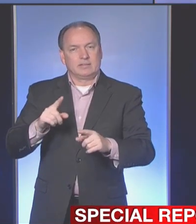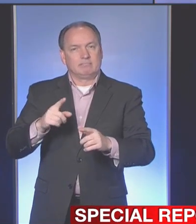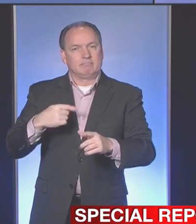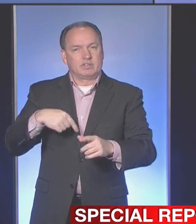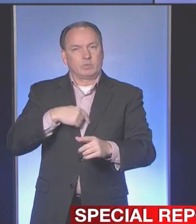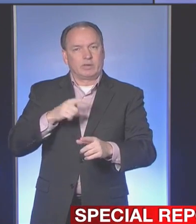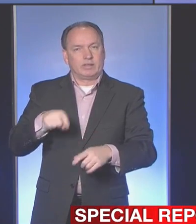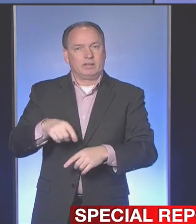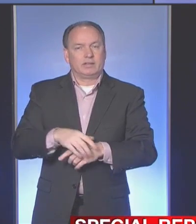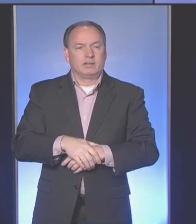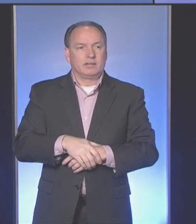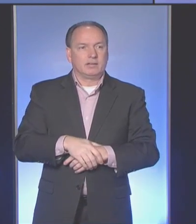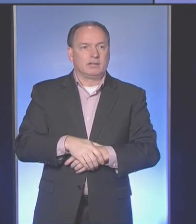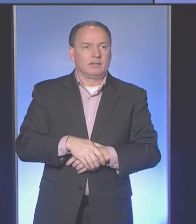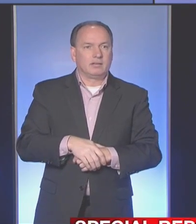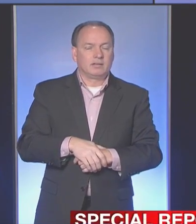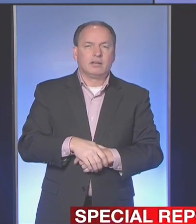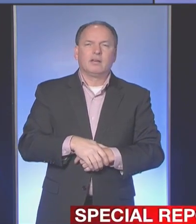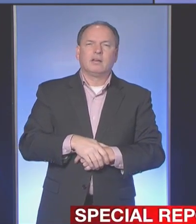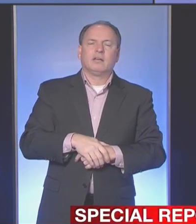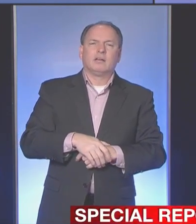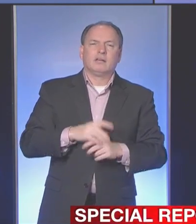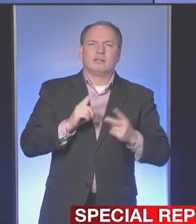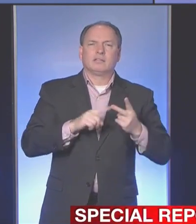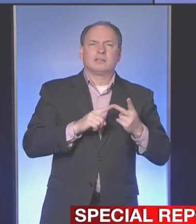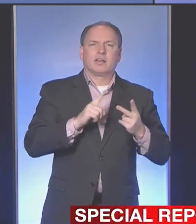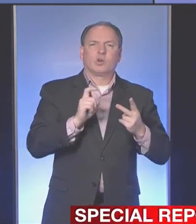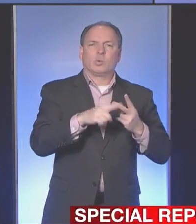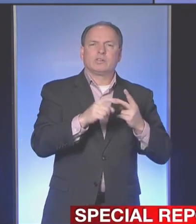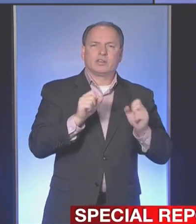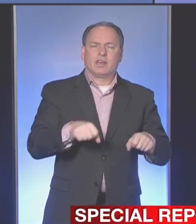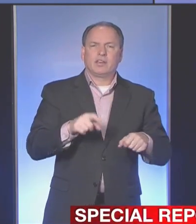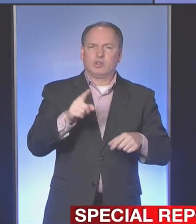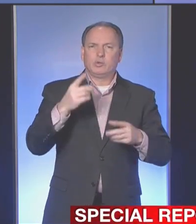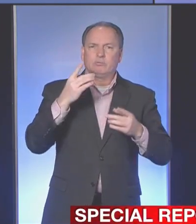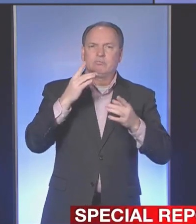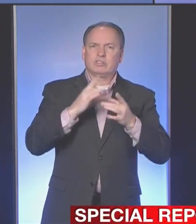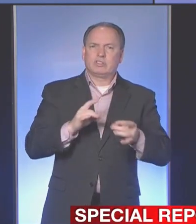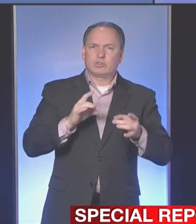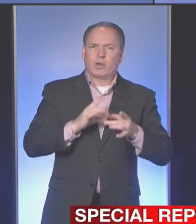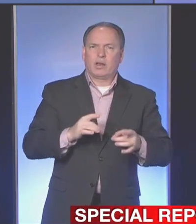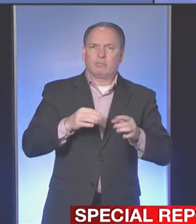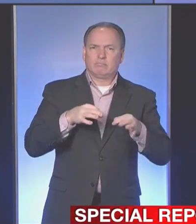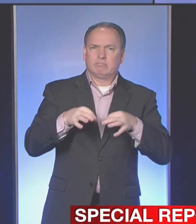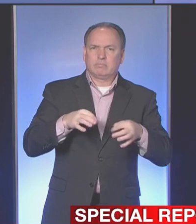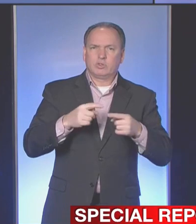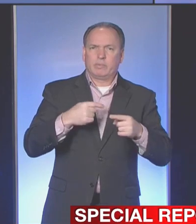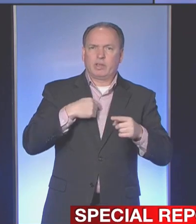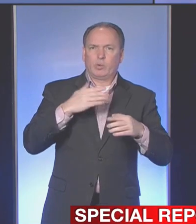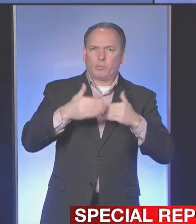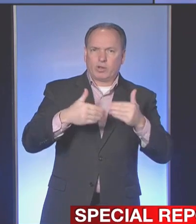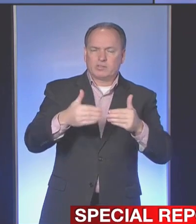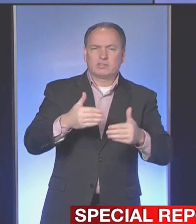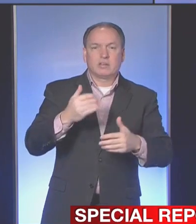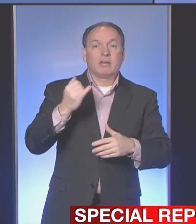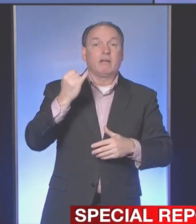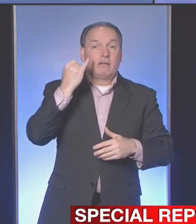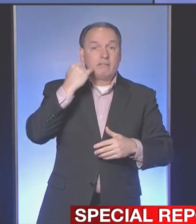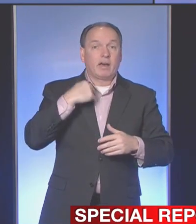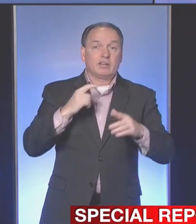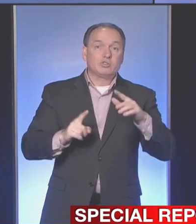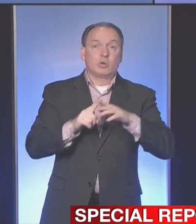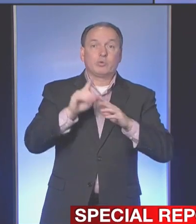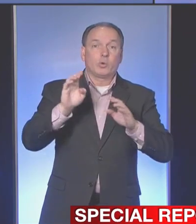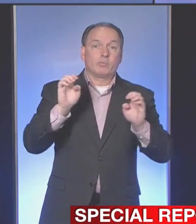Would you take me through your processes if, say, I showed up at either of your hospitals, if showed up at the emergency room and it turned out that I was COVID positive